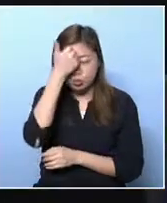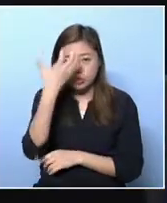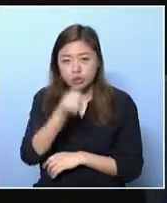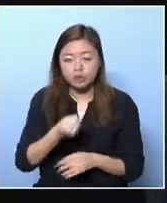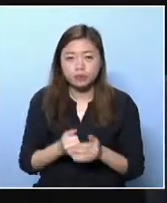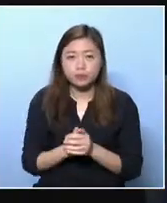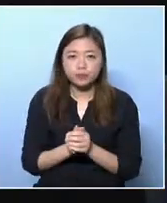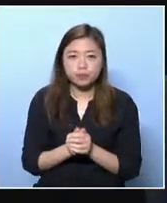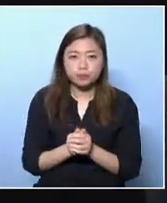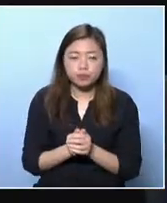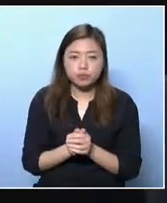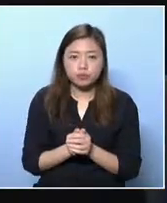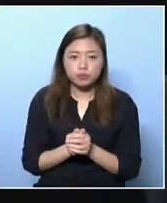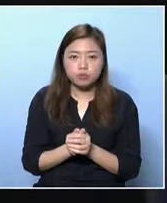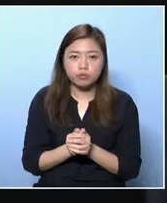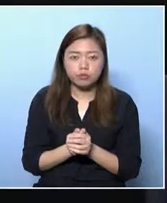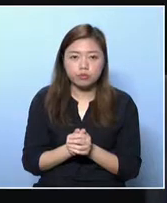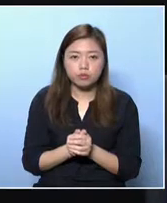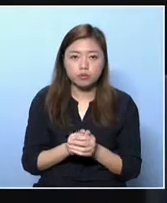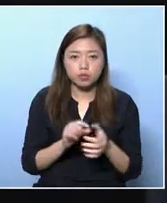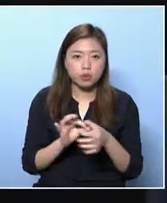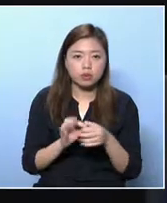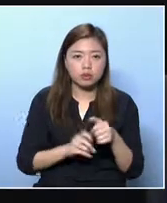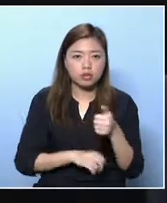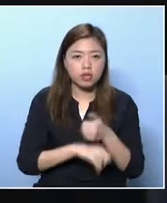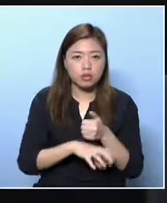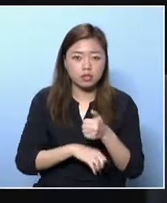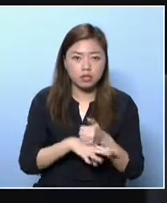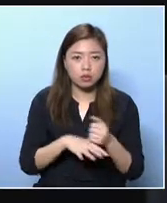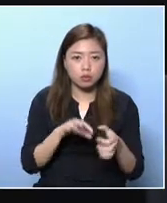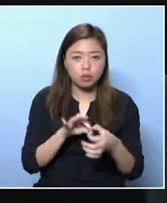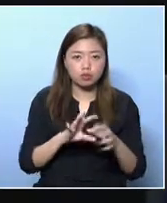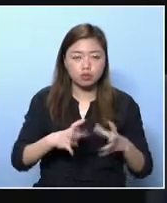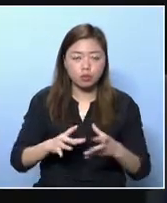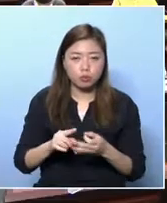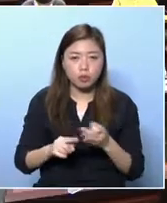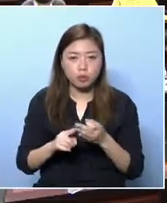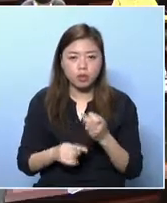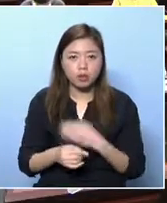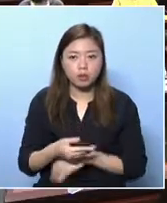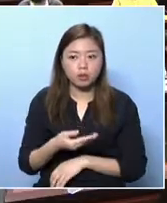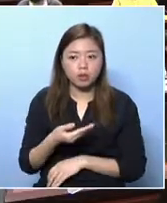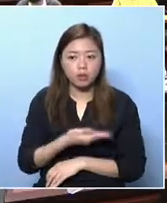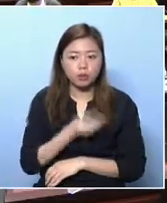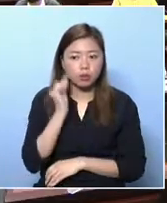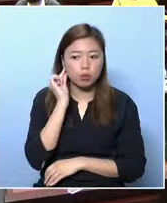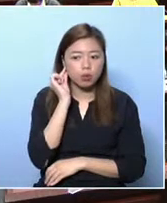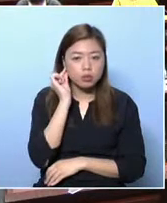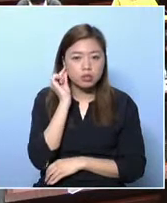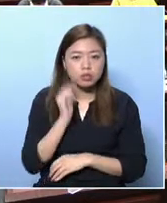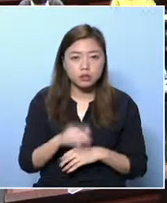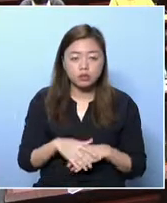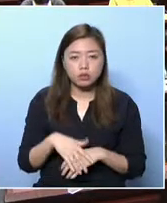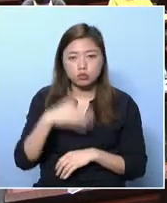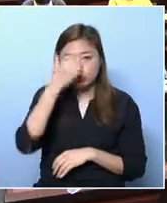ultimate goals. They don't even have the determination to do something about the problem. Next we have Ms. Wong Siu